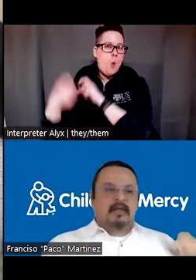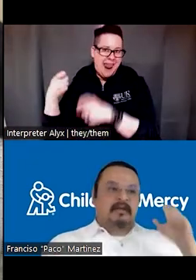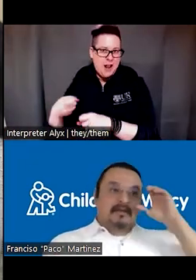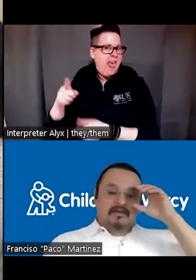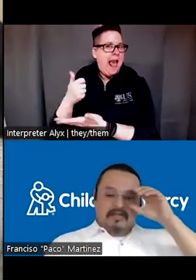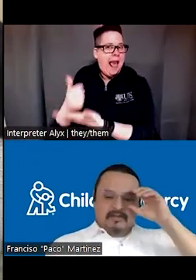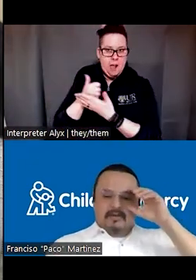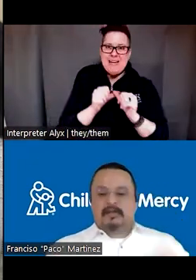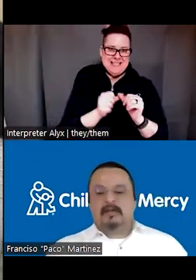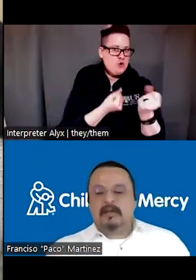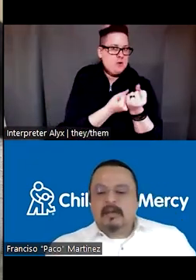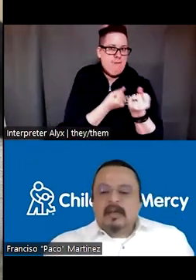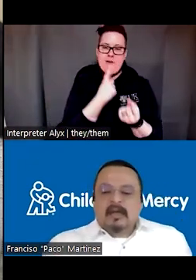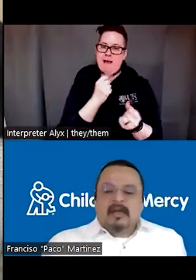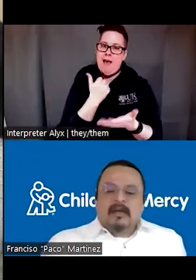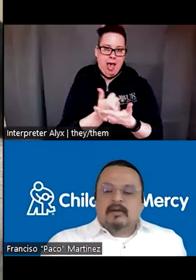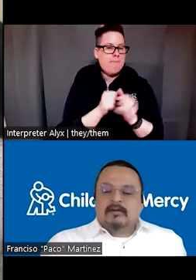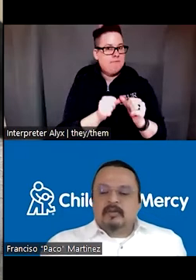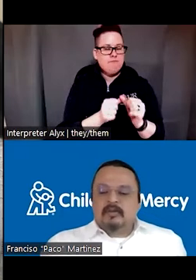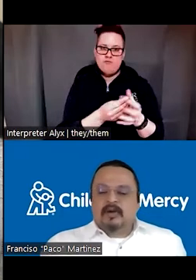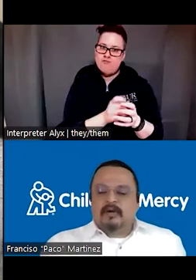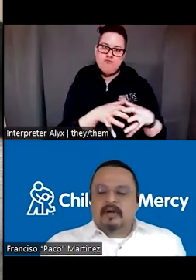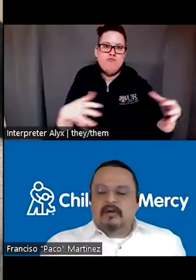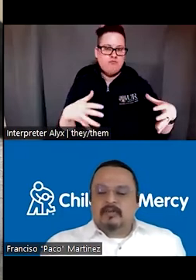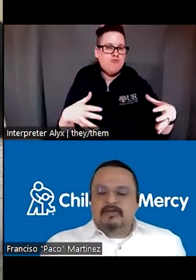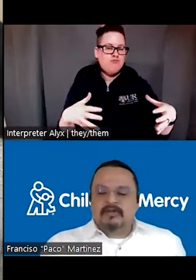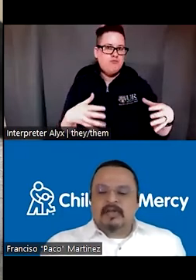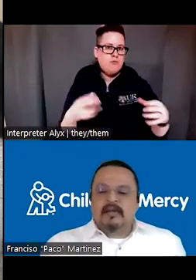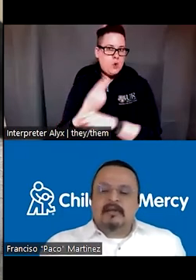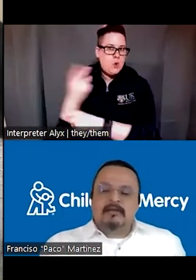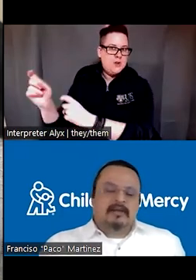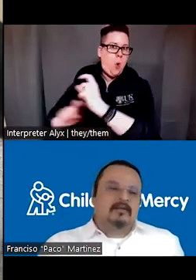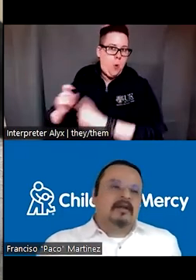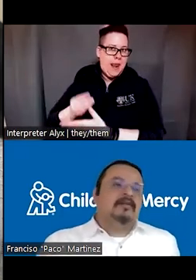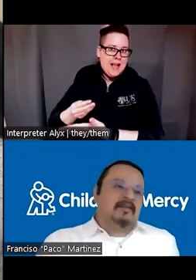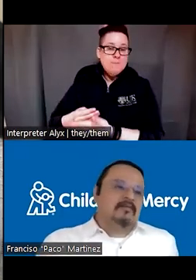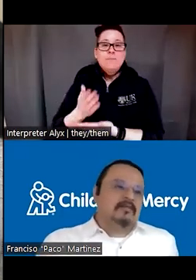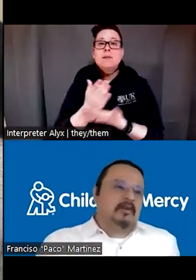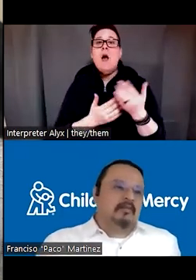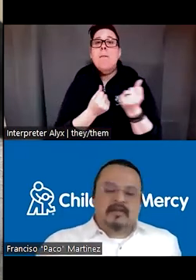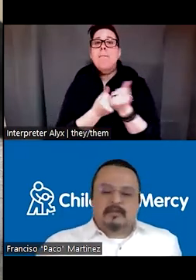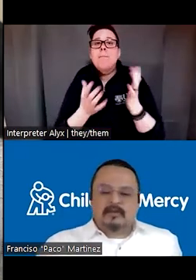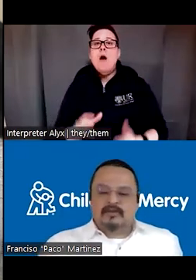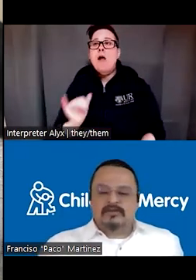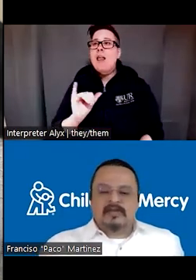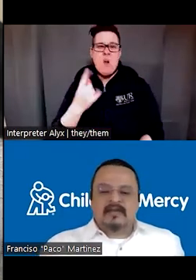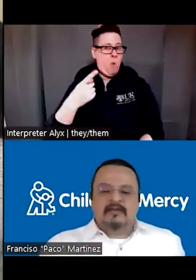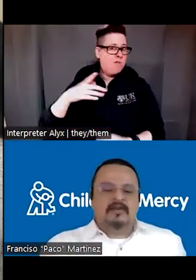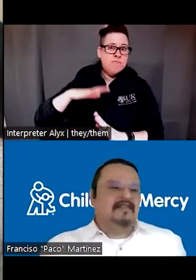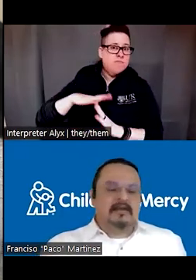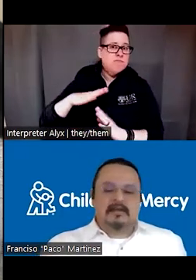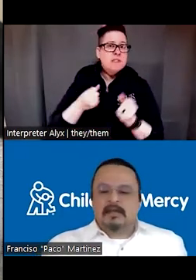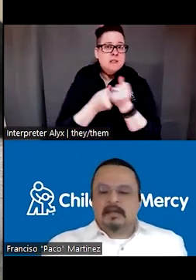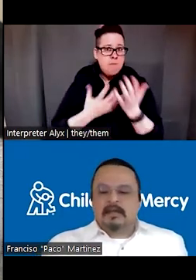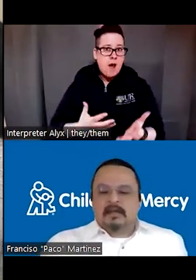and that continues growing. Some of our sponsors, like one of the of the main sponsors has